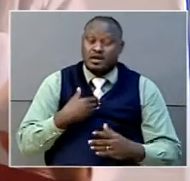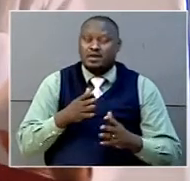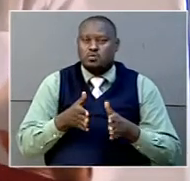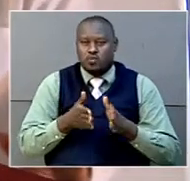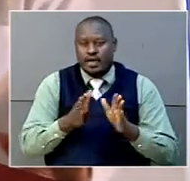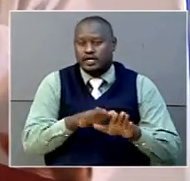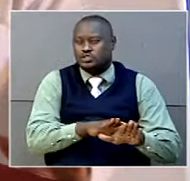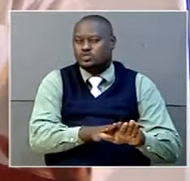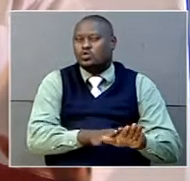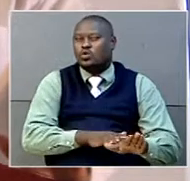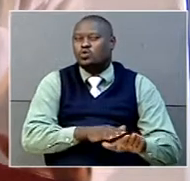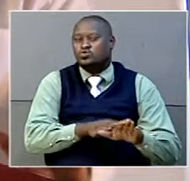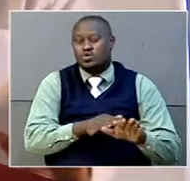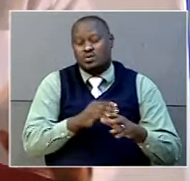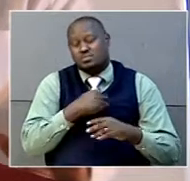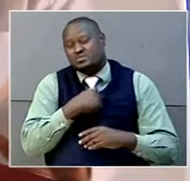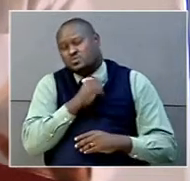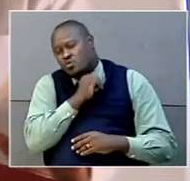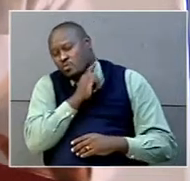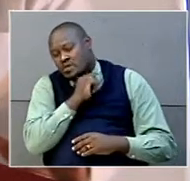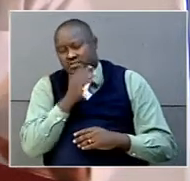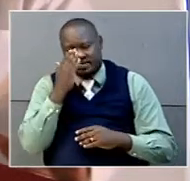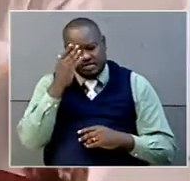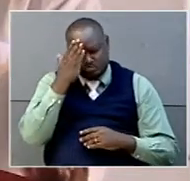complain, I know that God is there, he is listening.